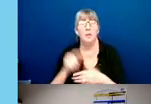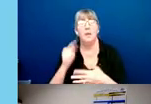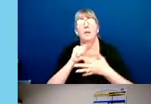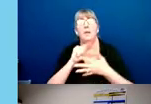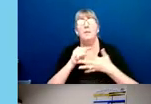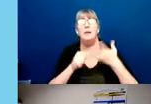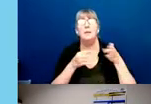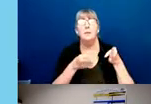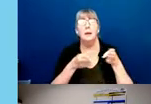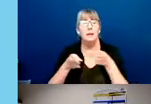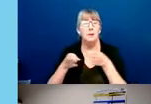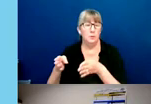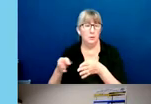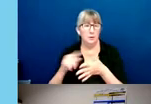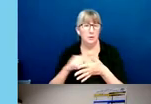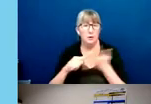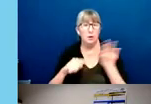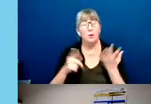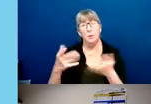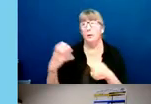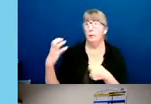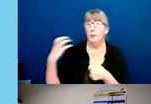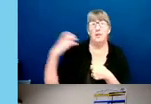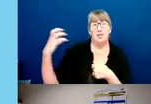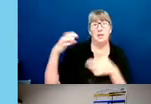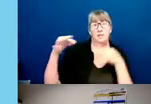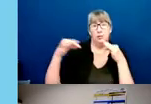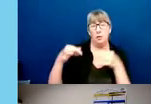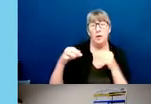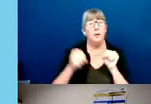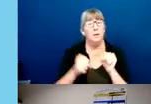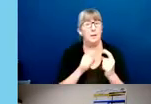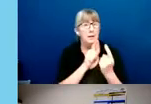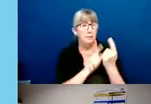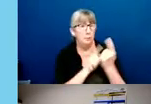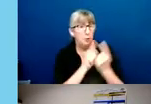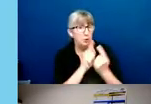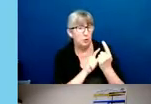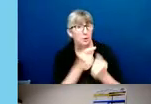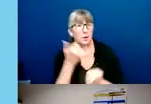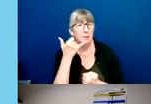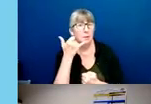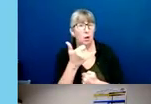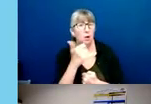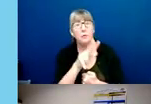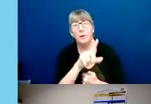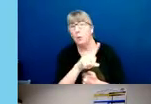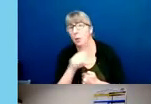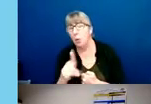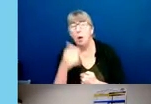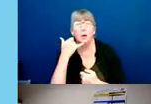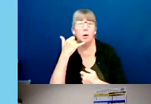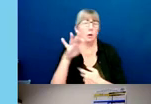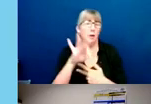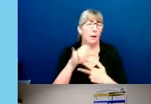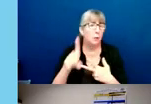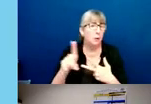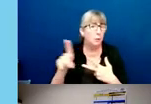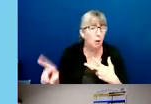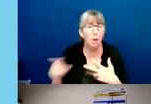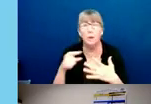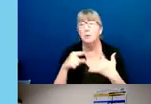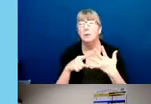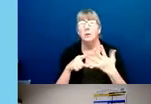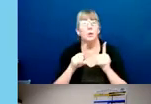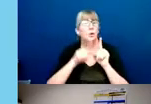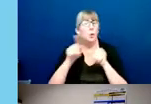what the chief described earlier. They can be in person by calling 311, calling 911, by going to the